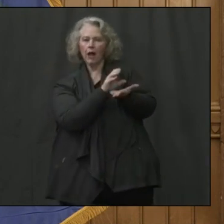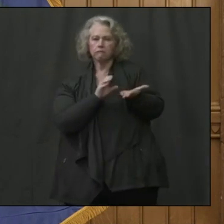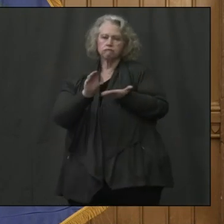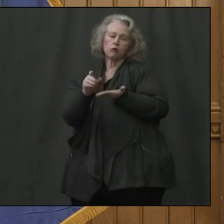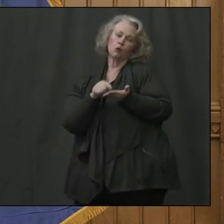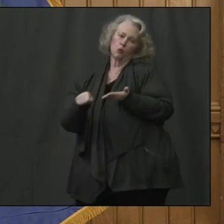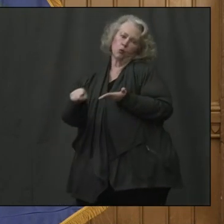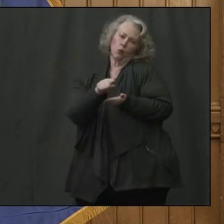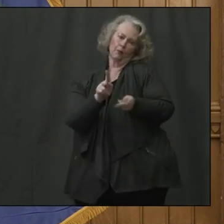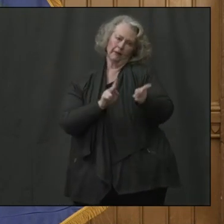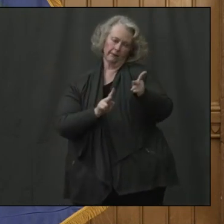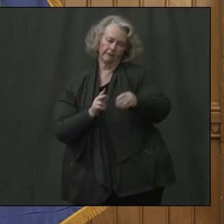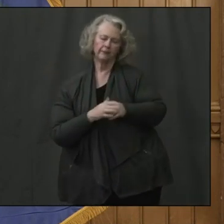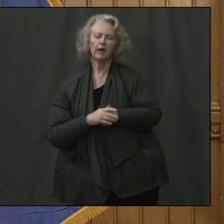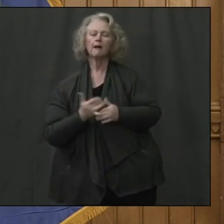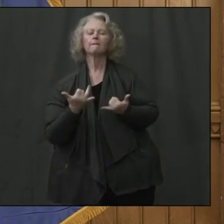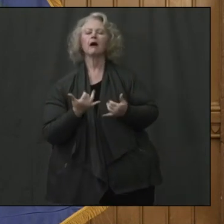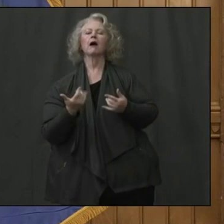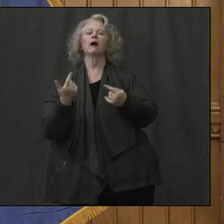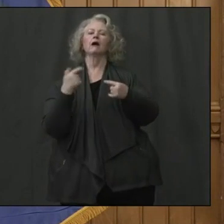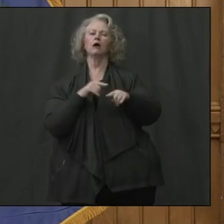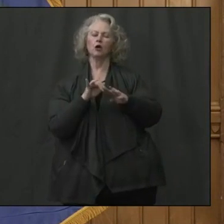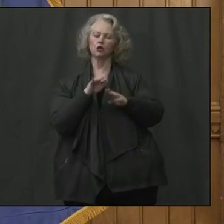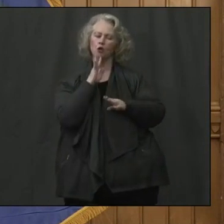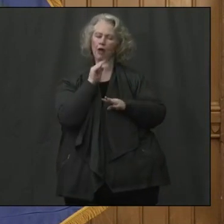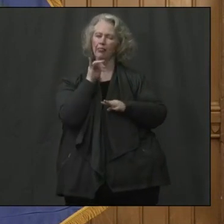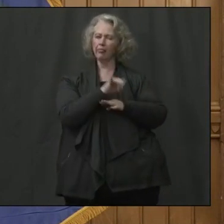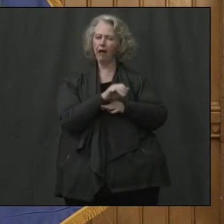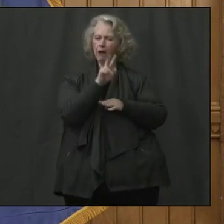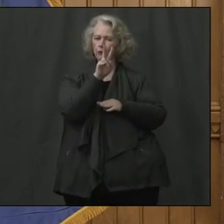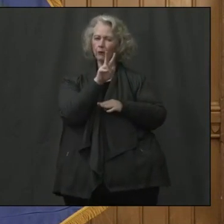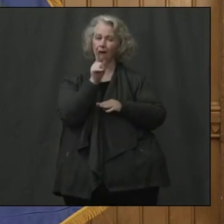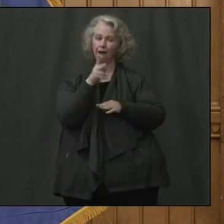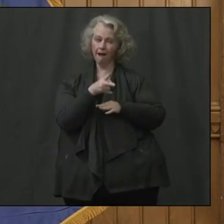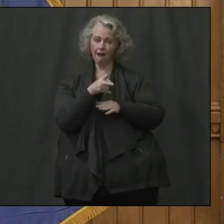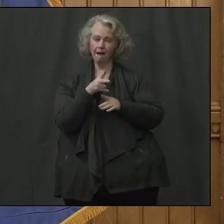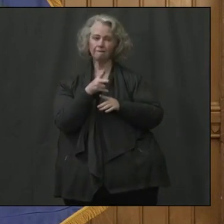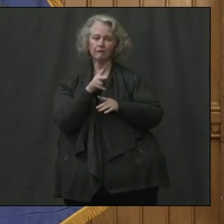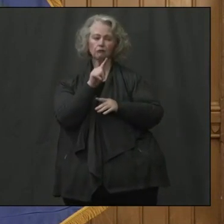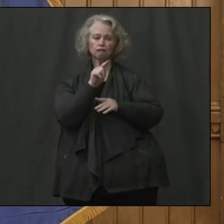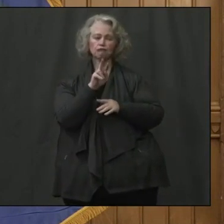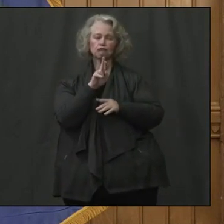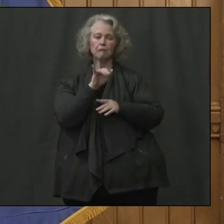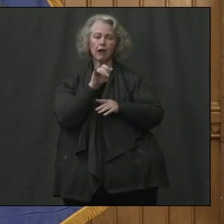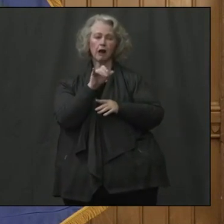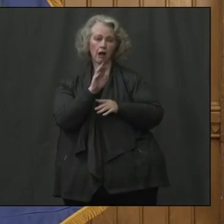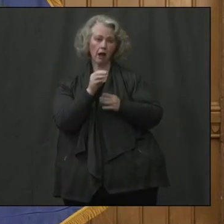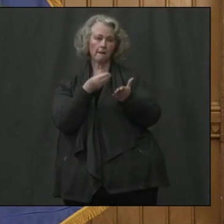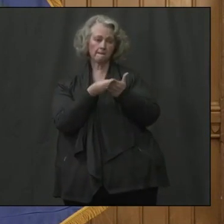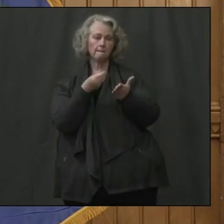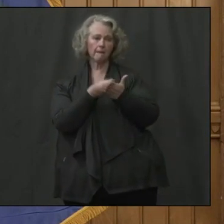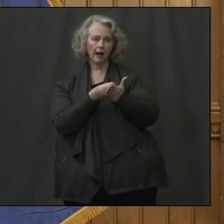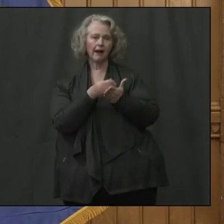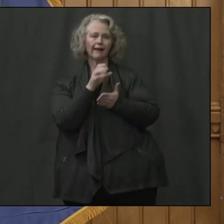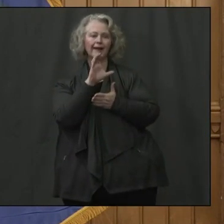.5 trillion CARE Act that was passed by Congress about a week ago